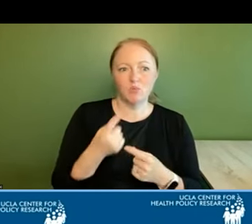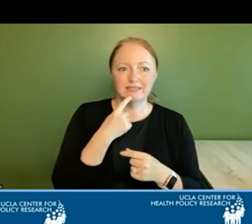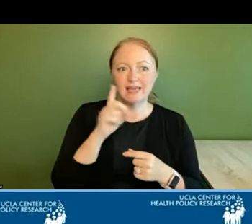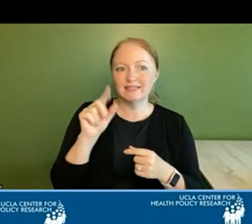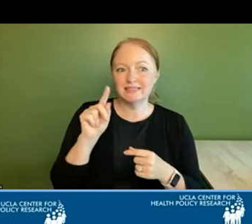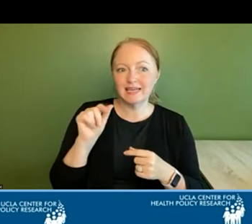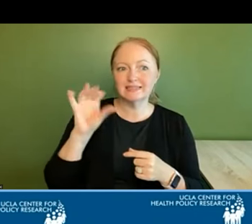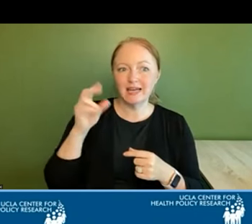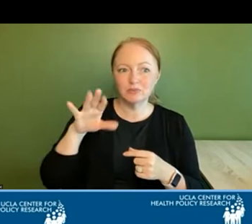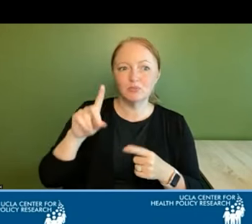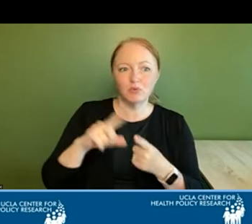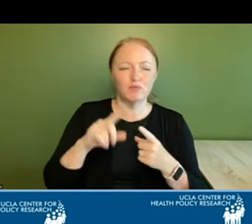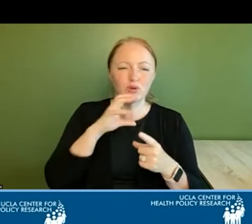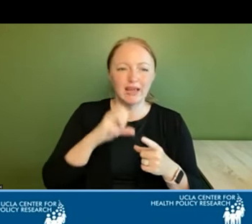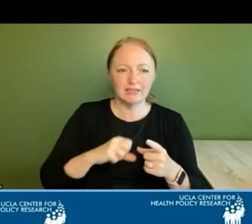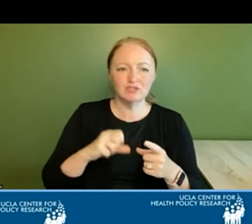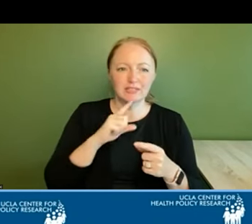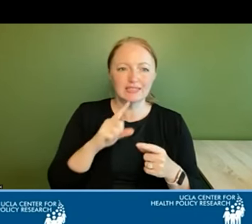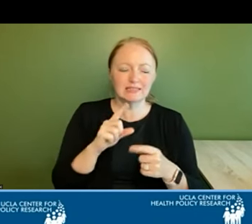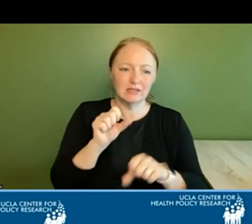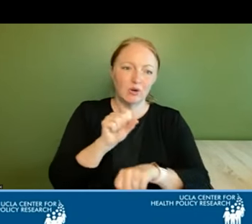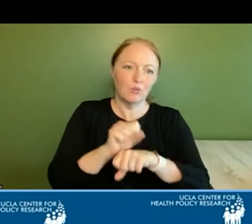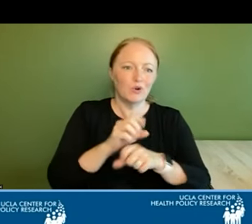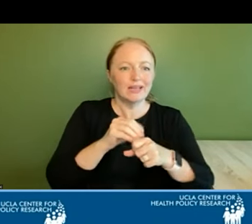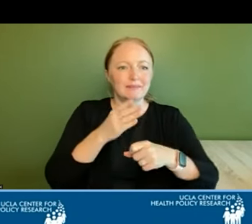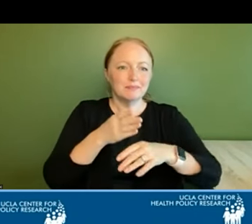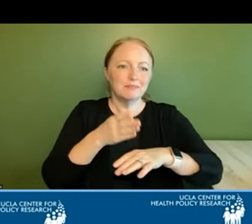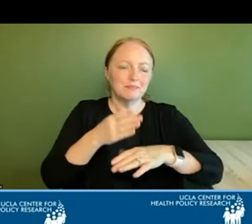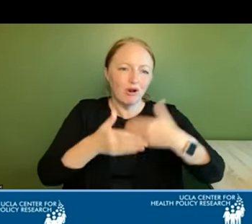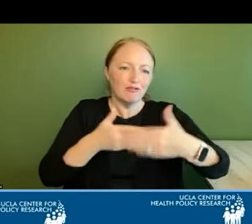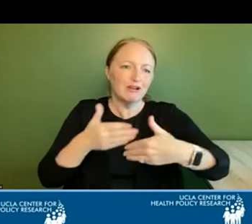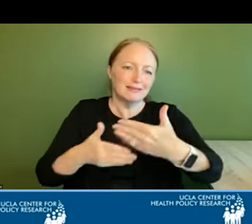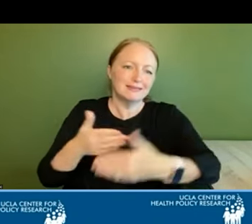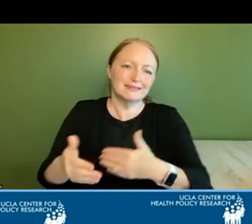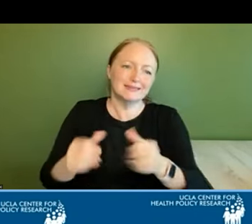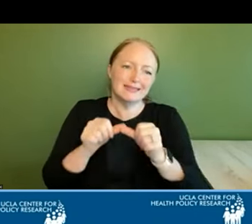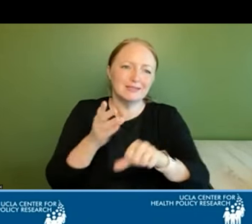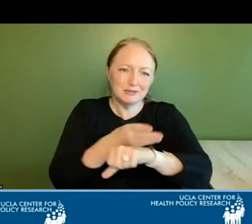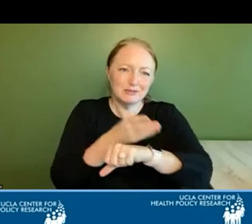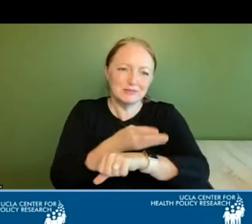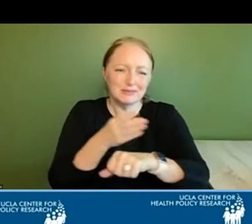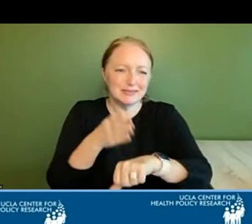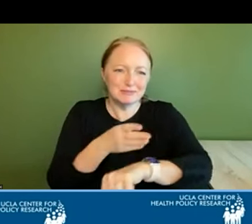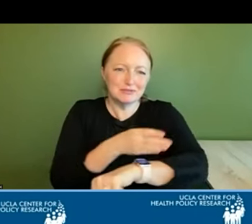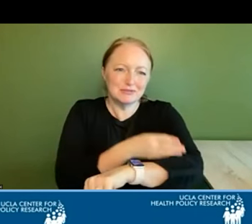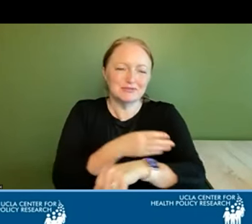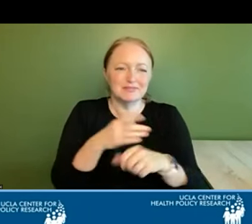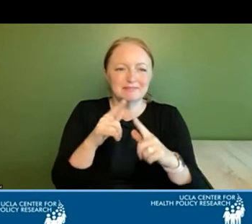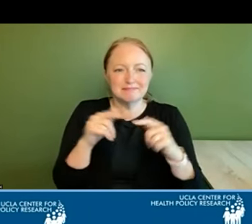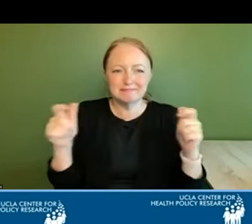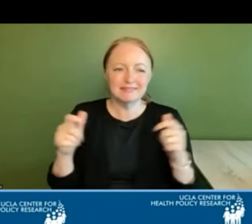dashboard for aging is a is a work in progress a continuous improvement effort etc and so